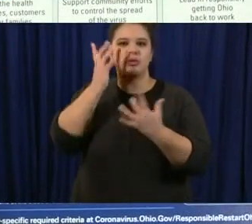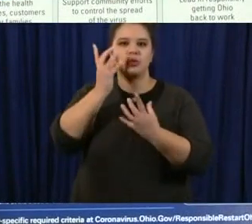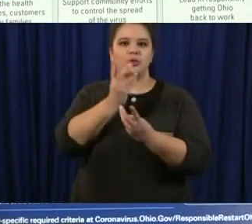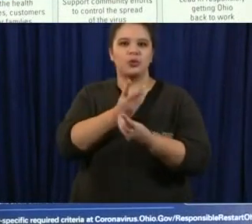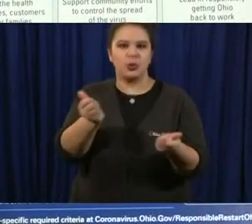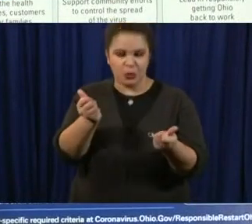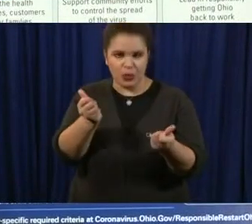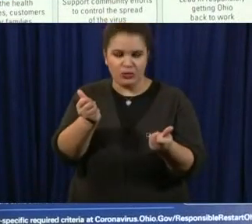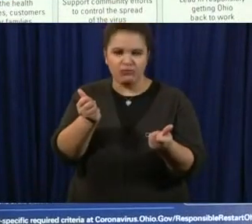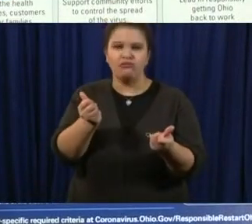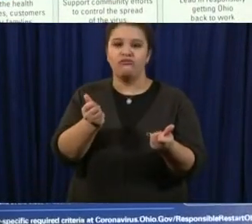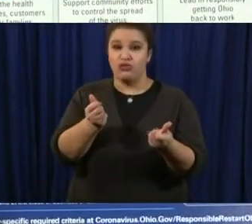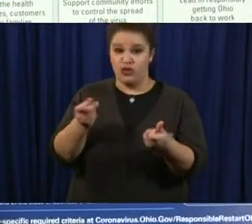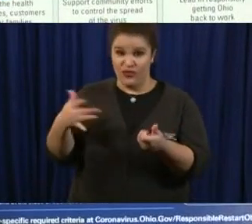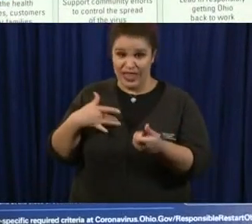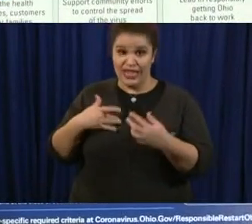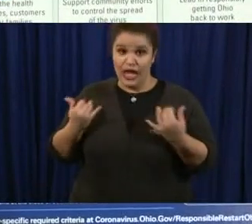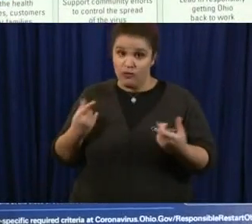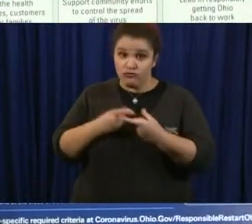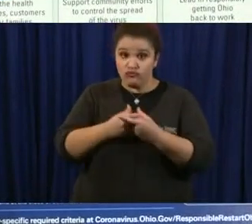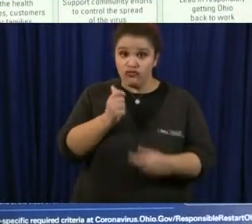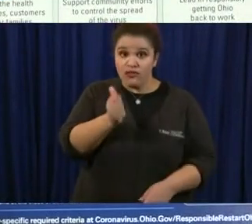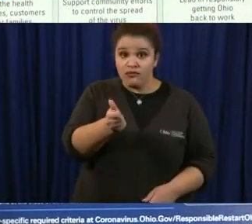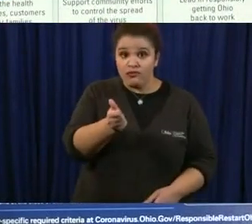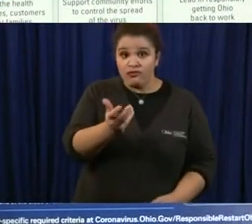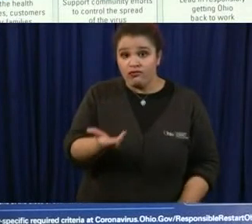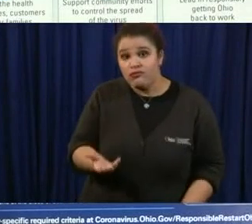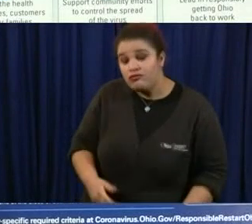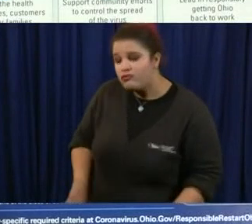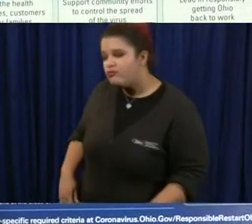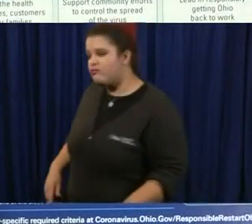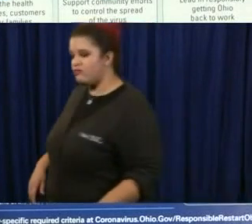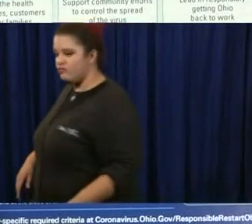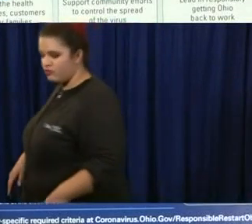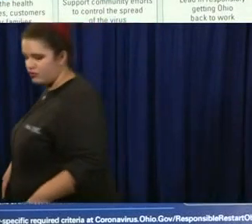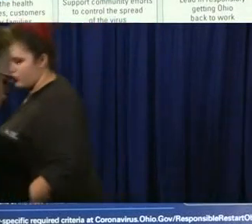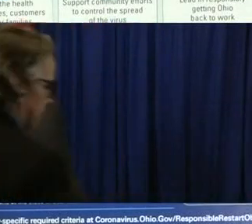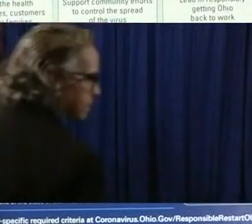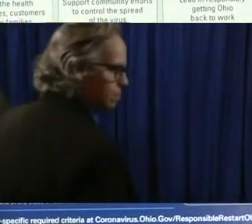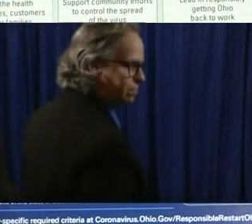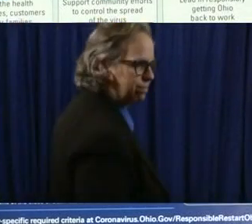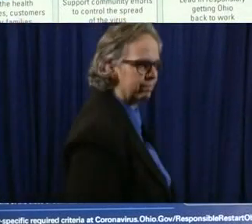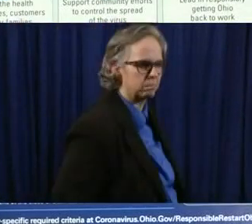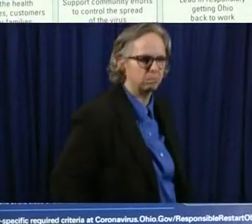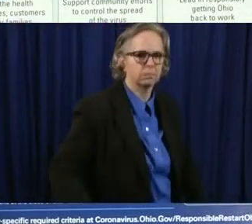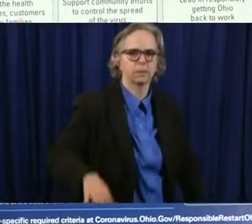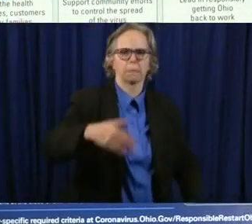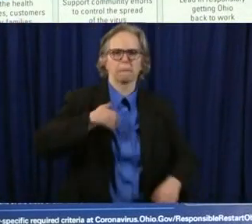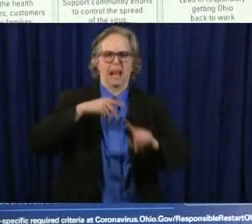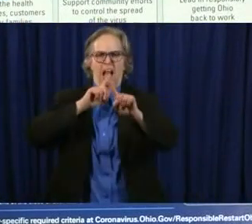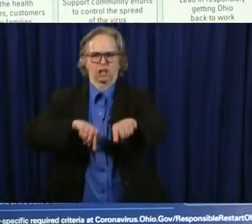and then dr acton can go um as lieutenant governor indicated